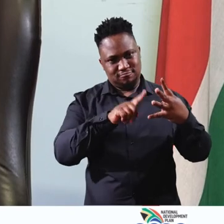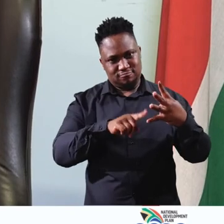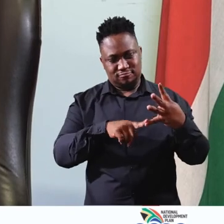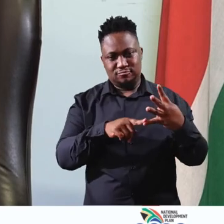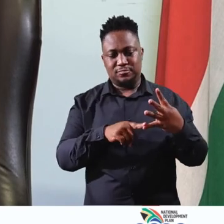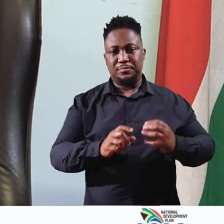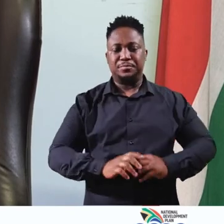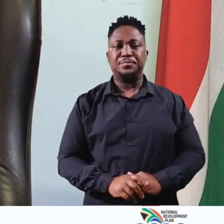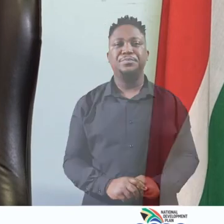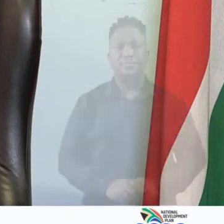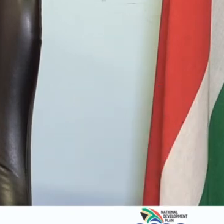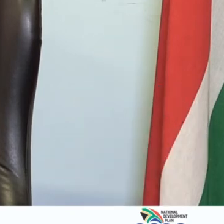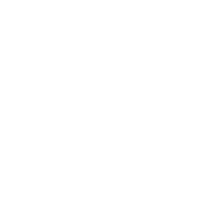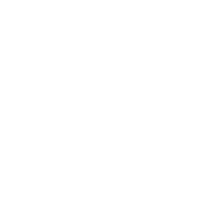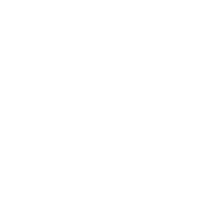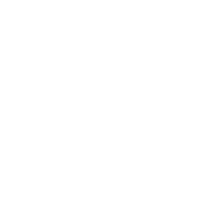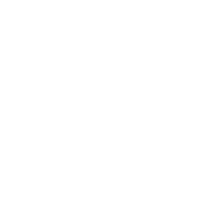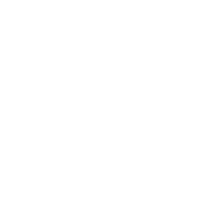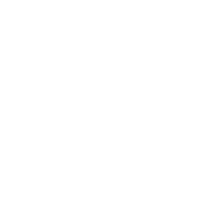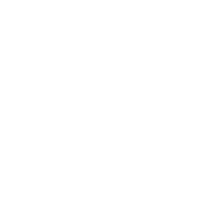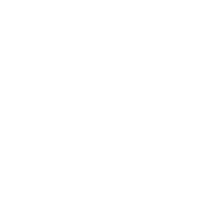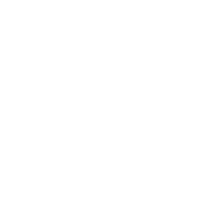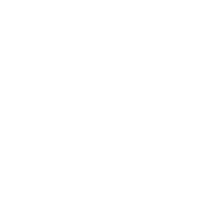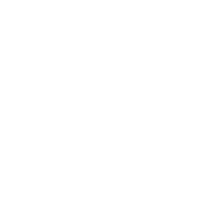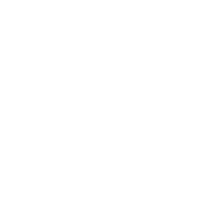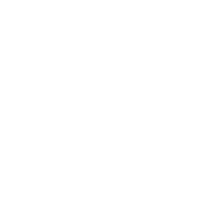the labour unions within the country. Man